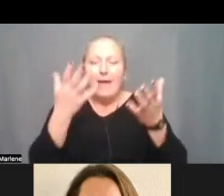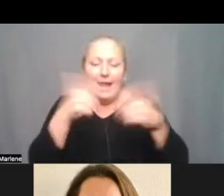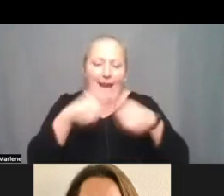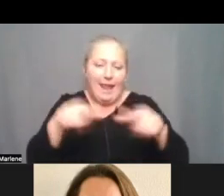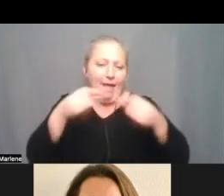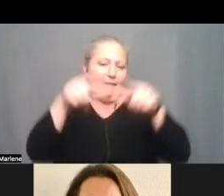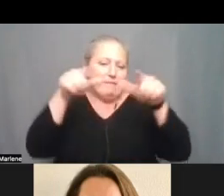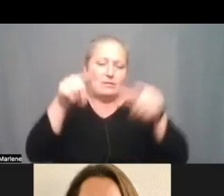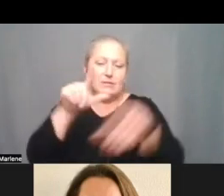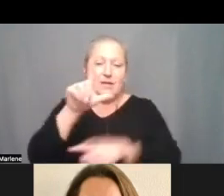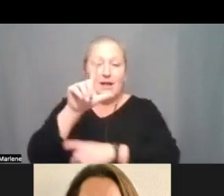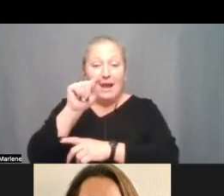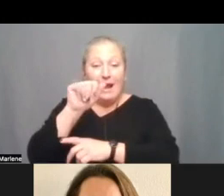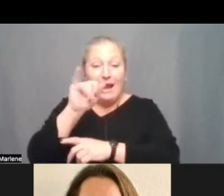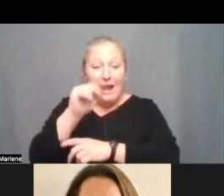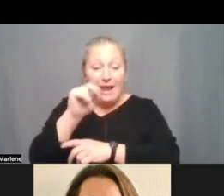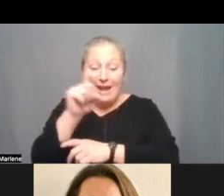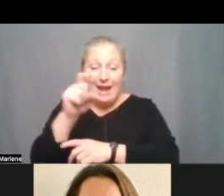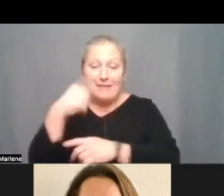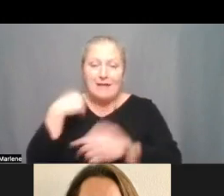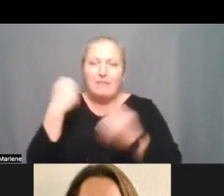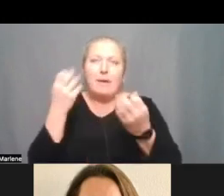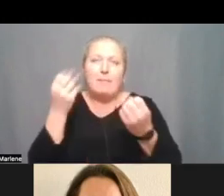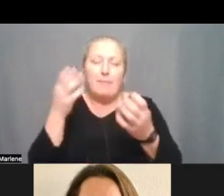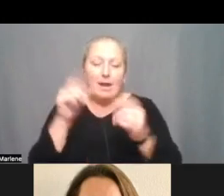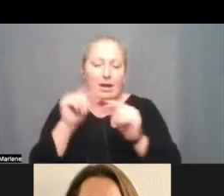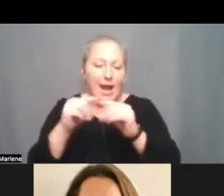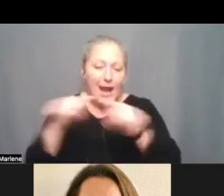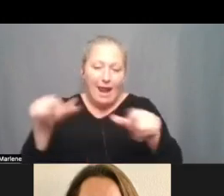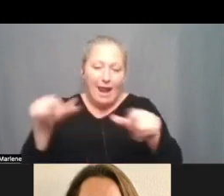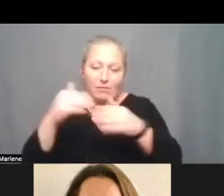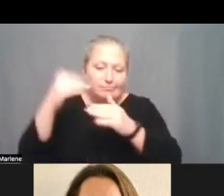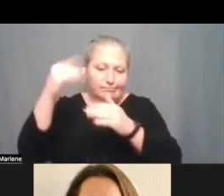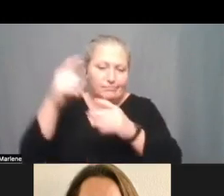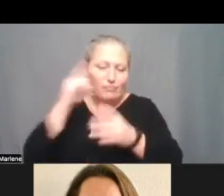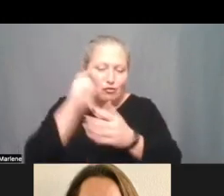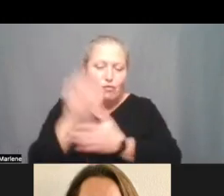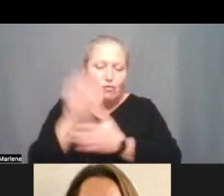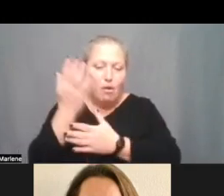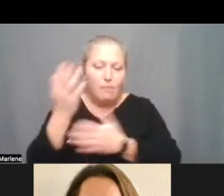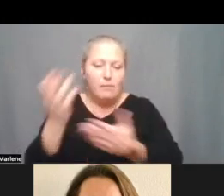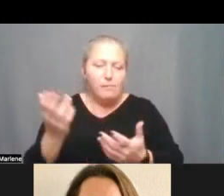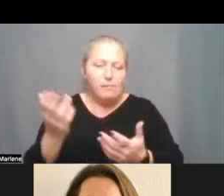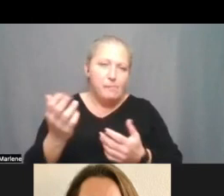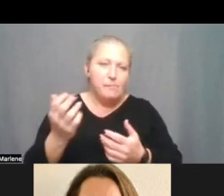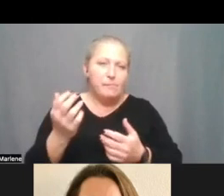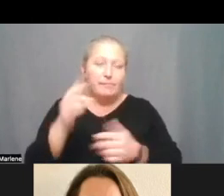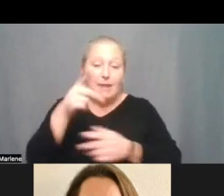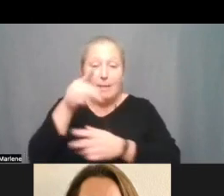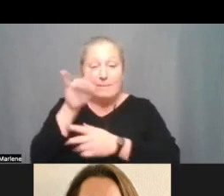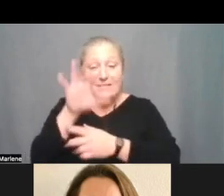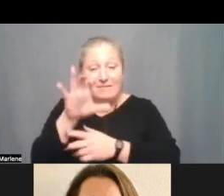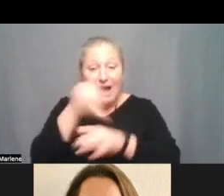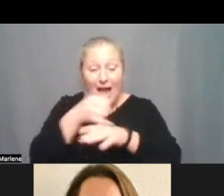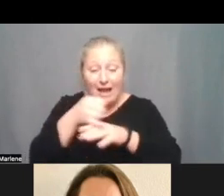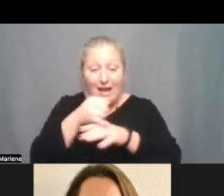latinx student subgroup has many many levels to grow um our uh pacific islander subgroup